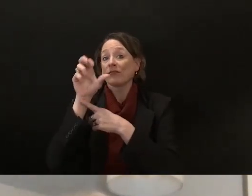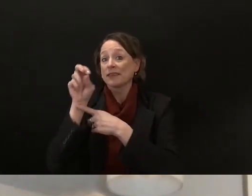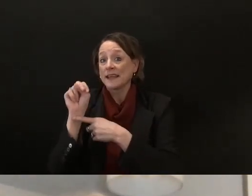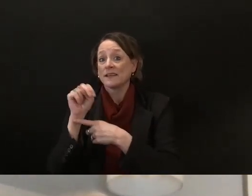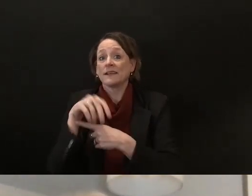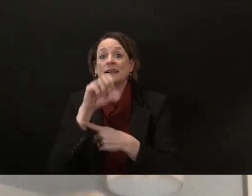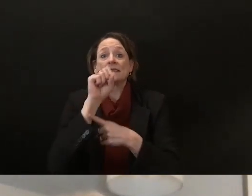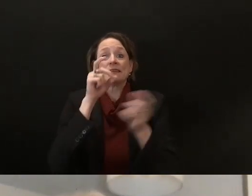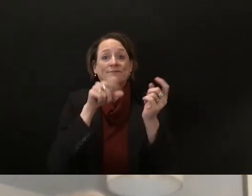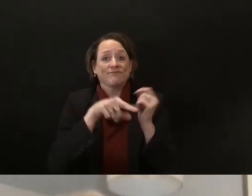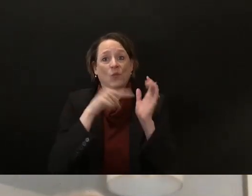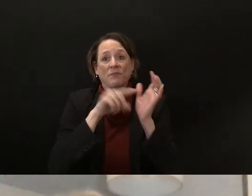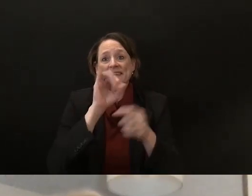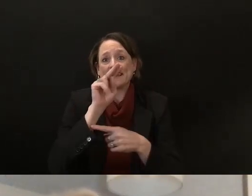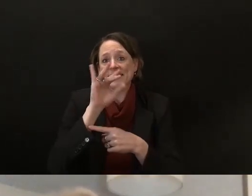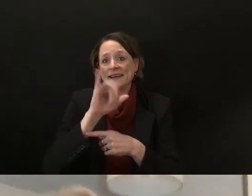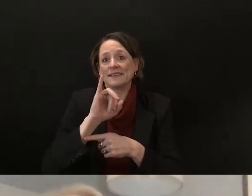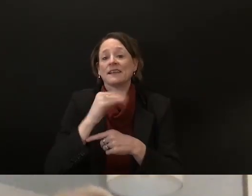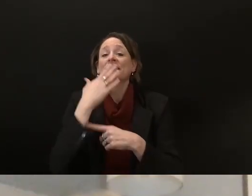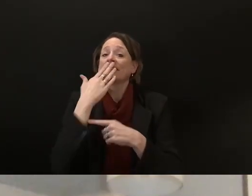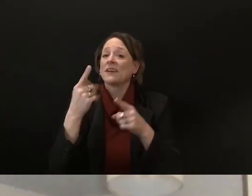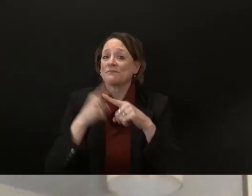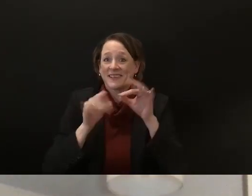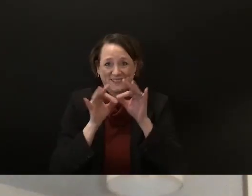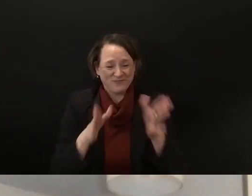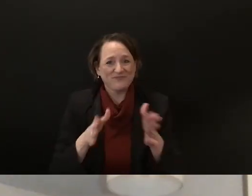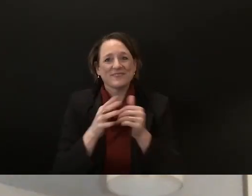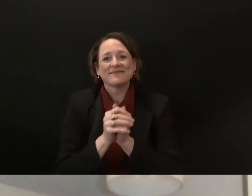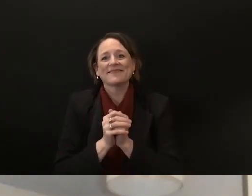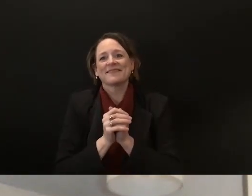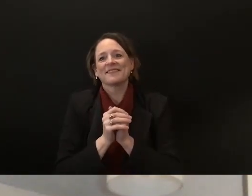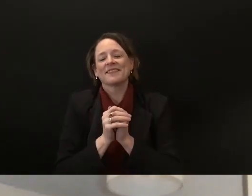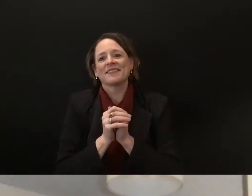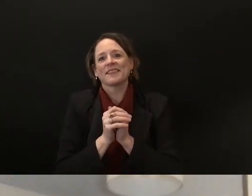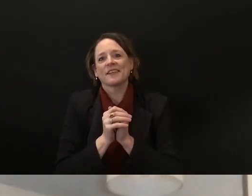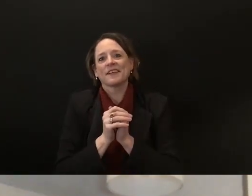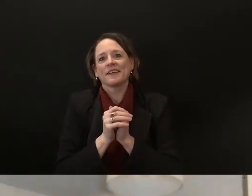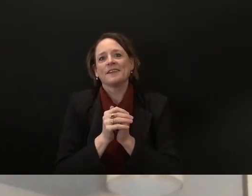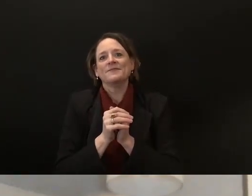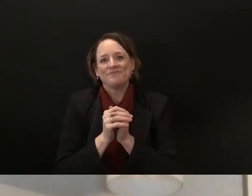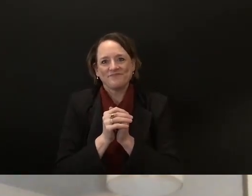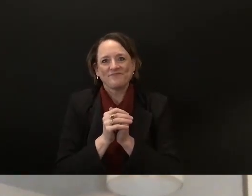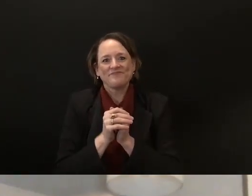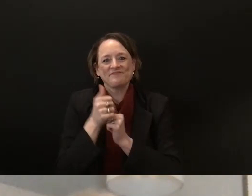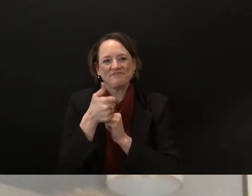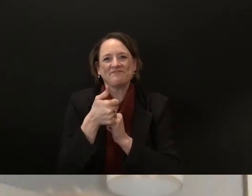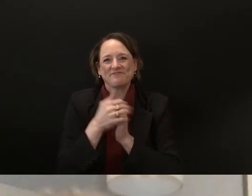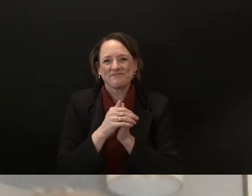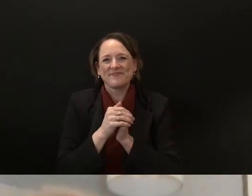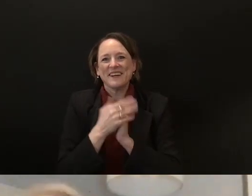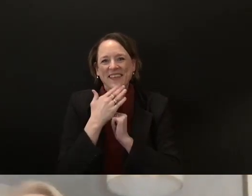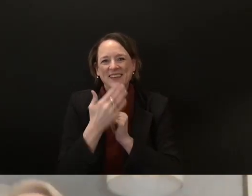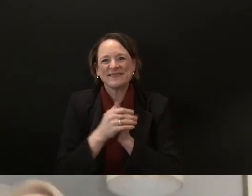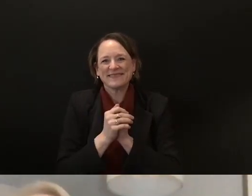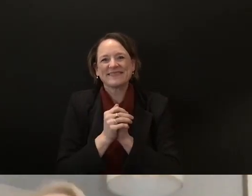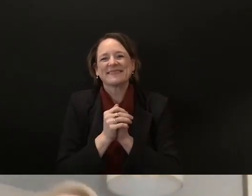intern and uh my buddy uh tamara uh doing our um cdi interpreting so i just want to